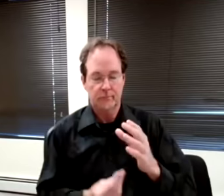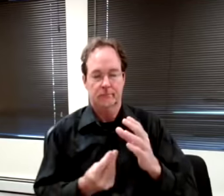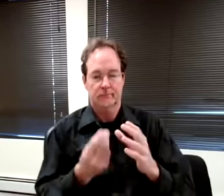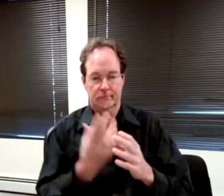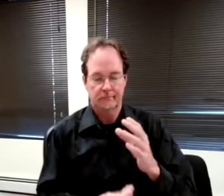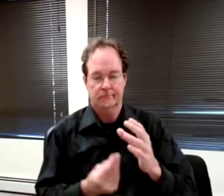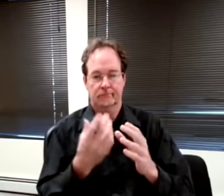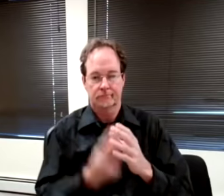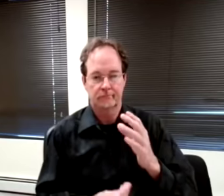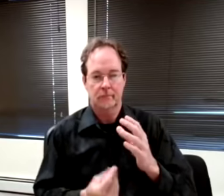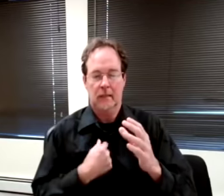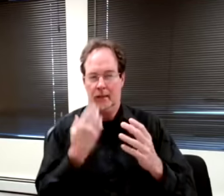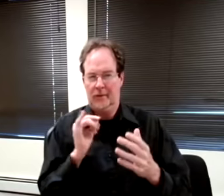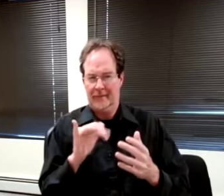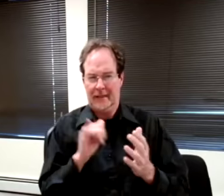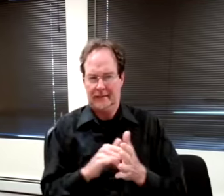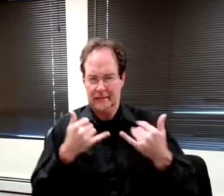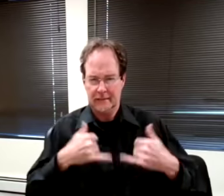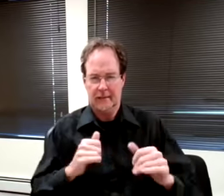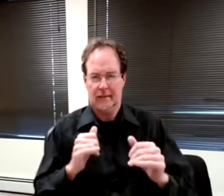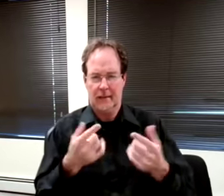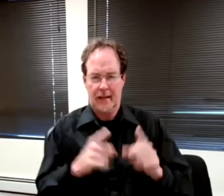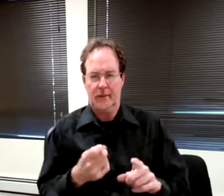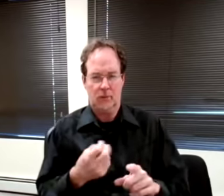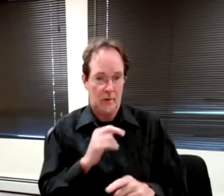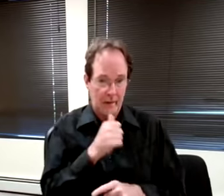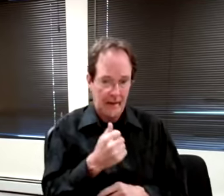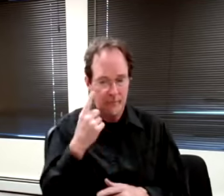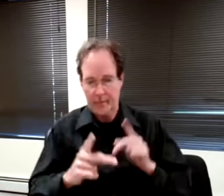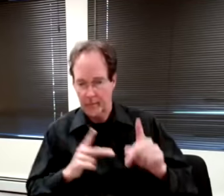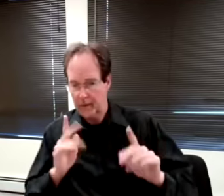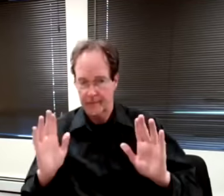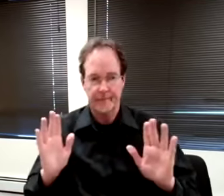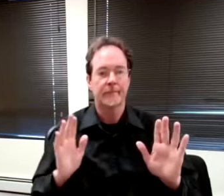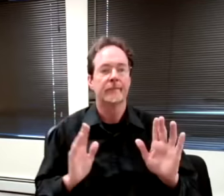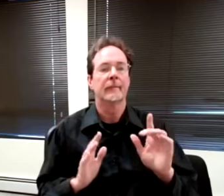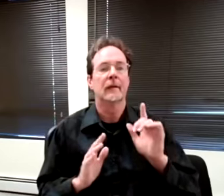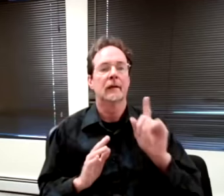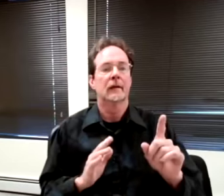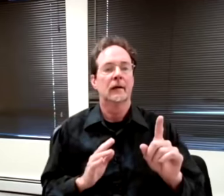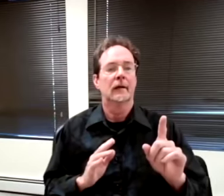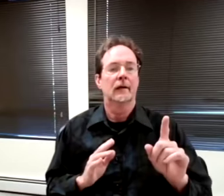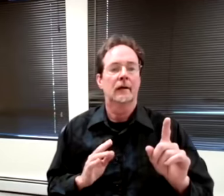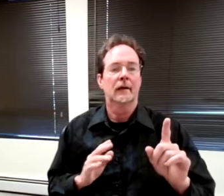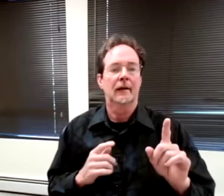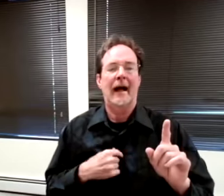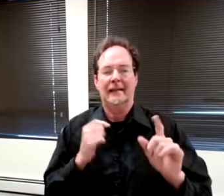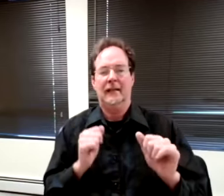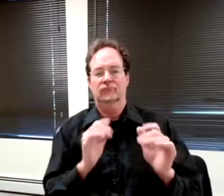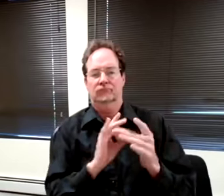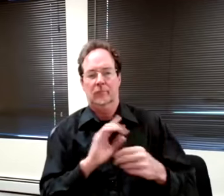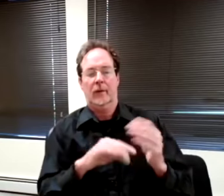And I don't know if that's still happening or not for people. Yeah, I think I can speak to that.